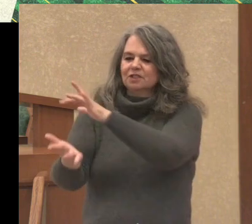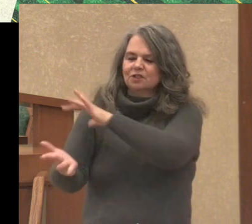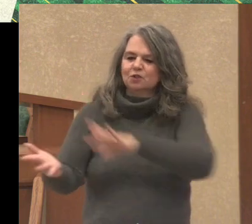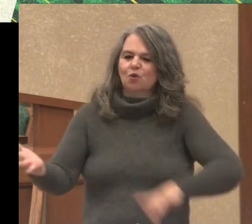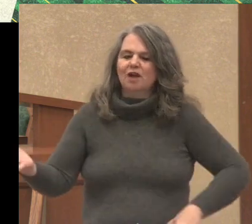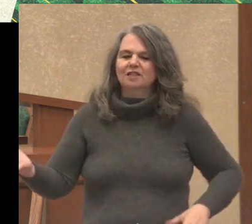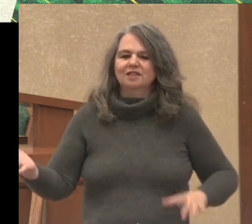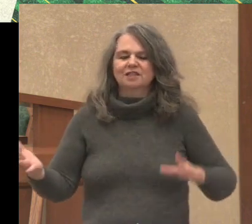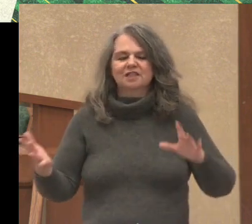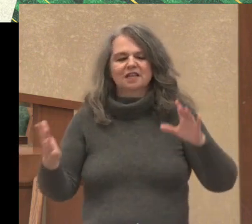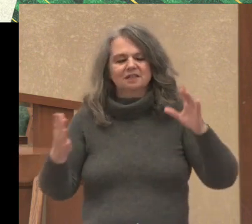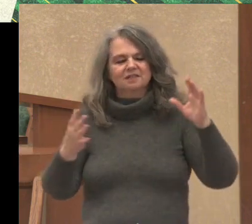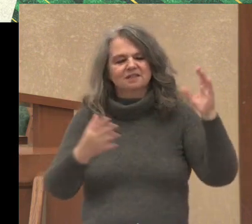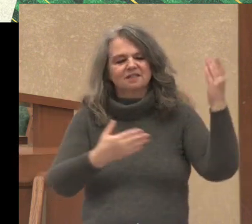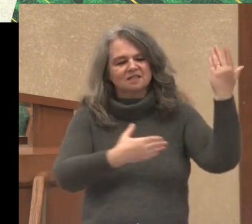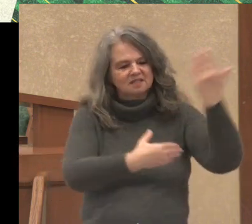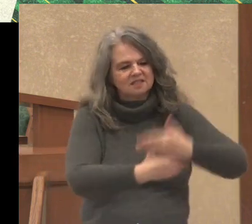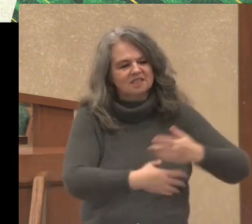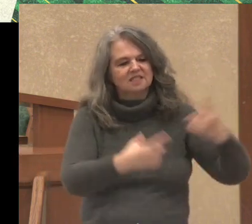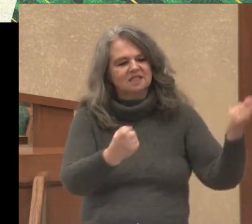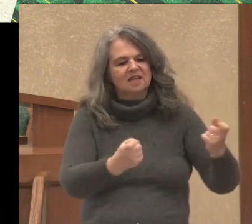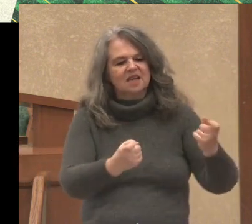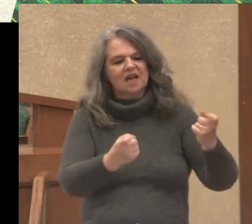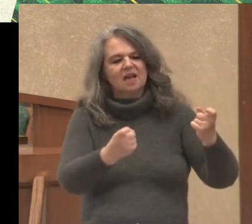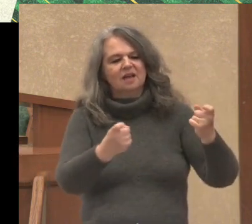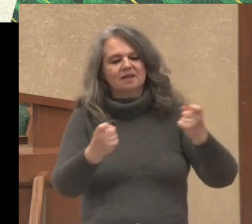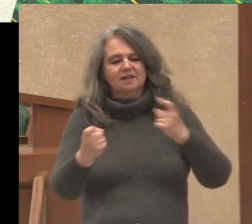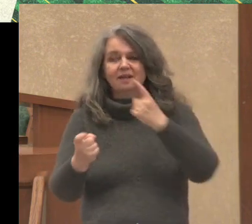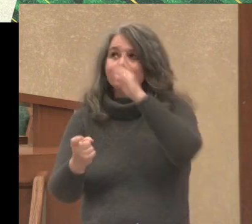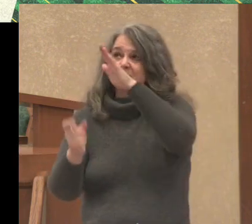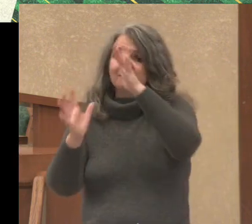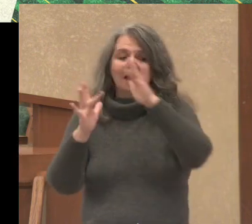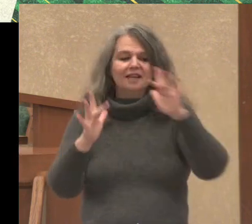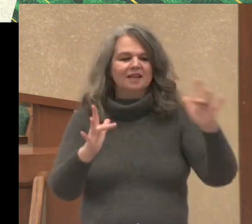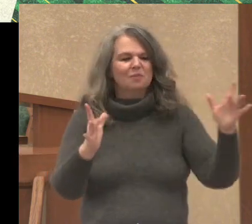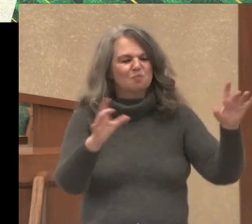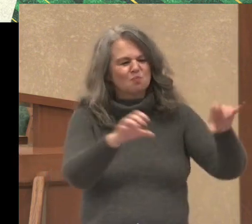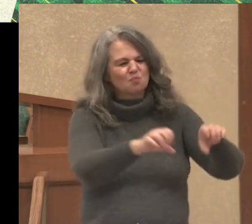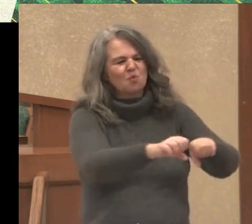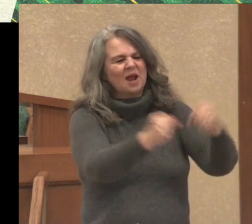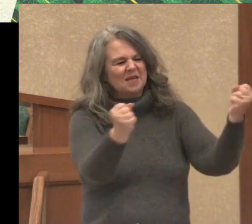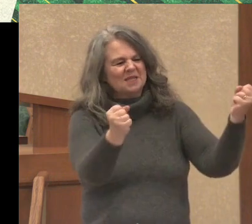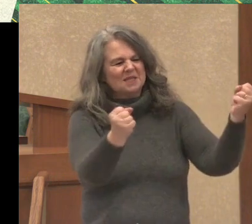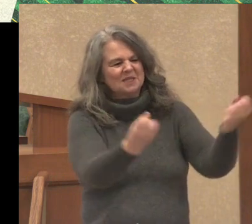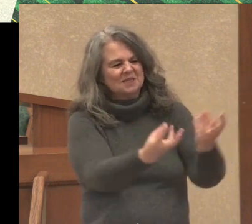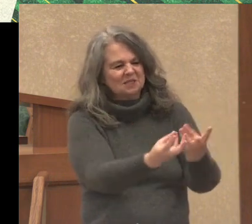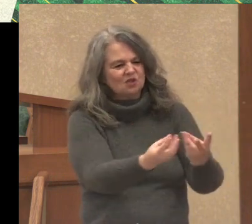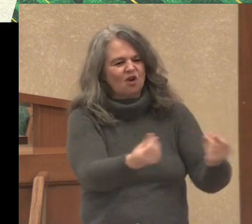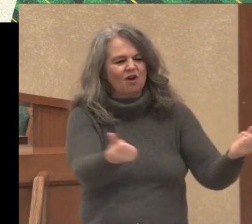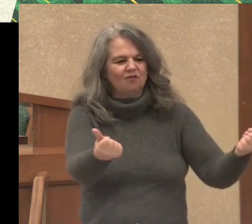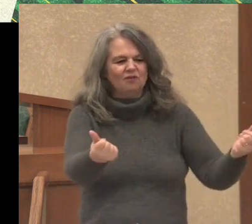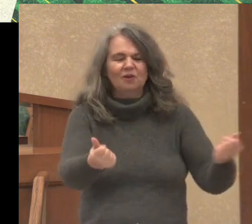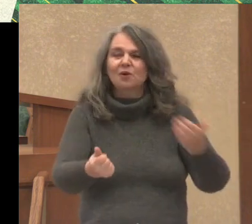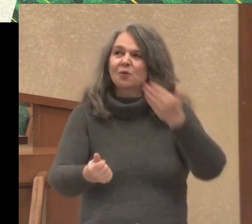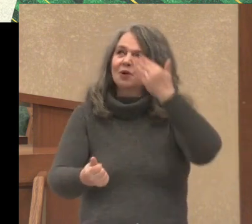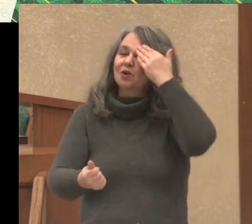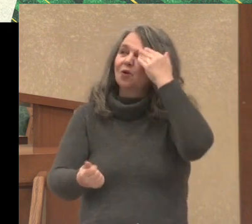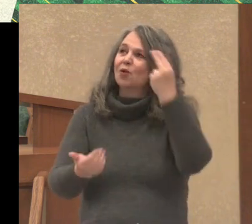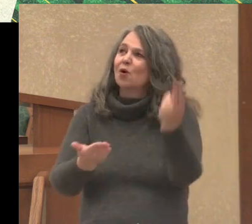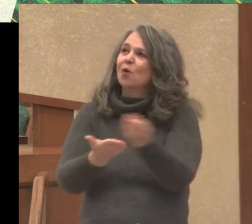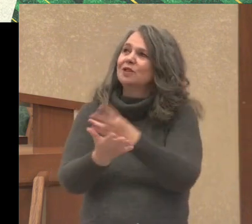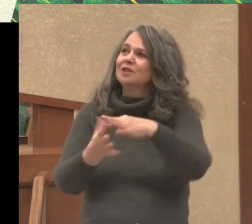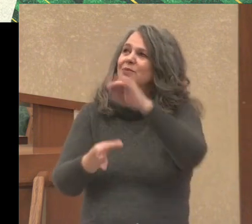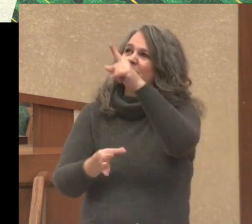walls of sin and death and evil. We can live with the expectancy that as the Holy Spirit directs us,